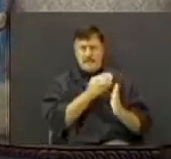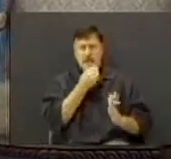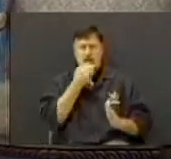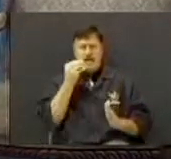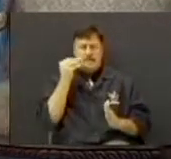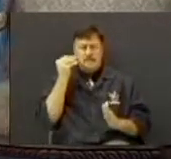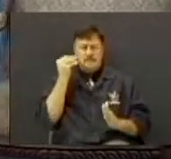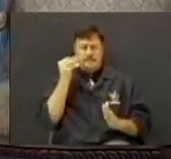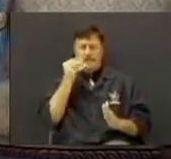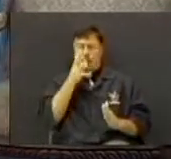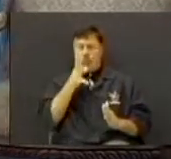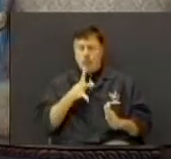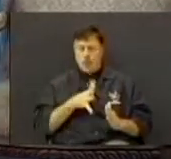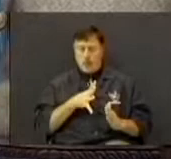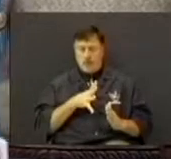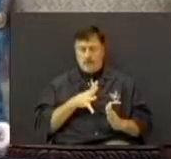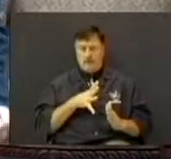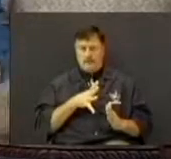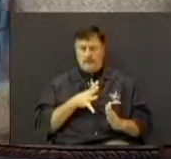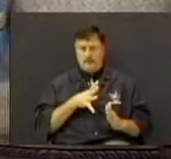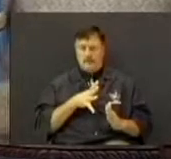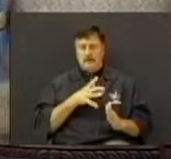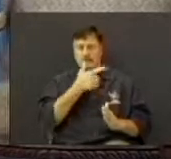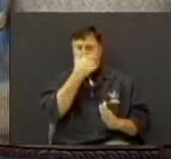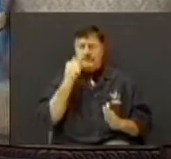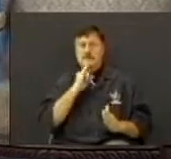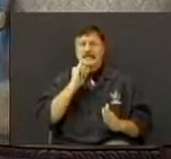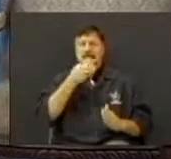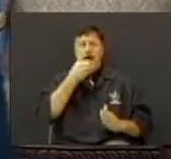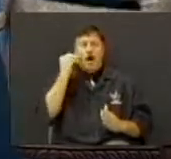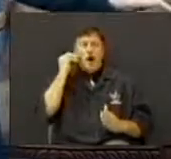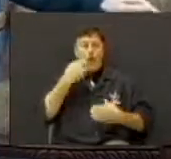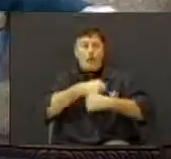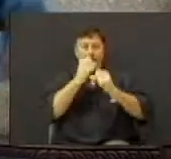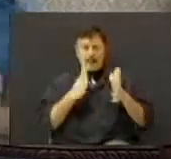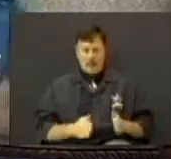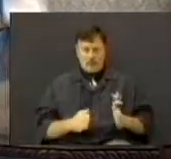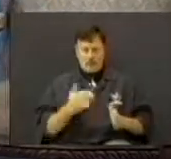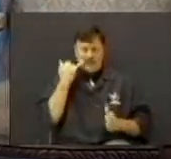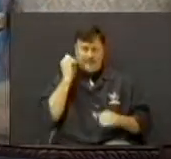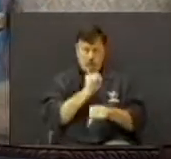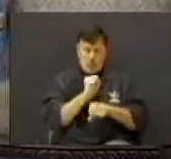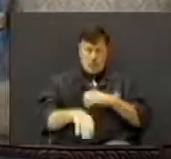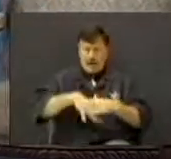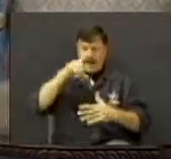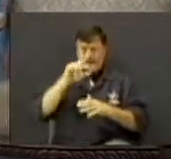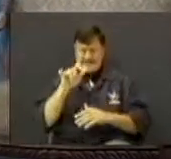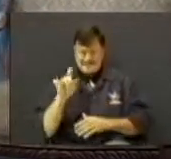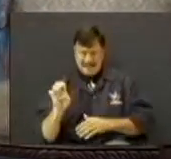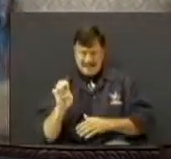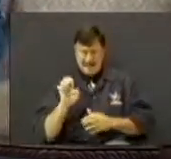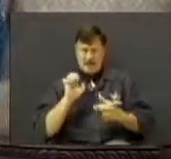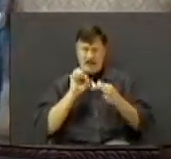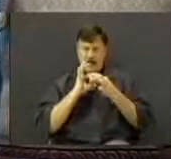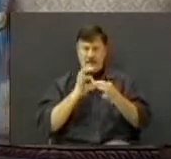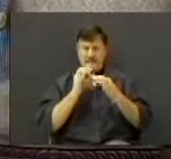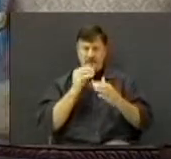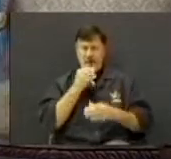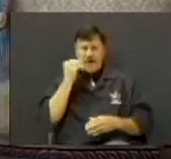homemaker. I won't slam you if you're a homemaker. I'm not slamming you to work outside the home. God bless all of you.